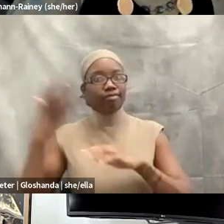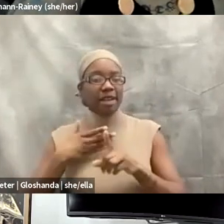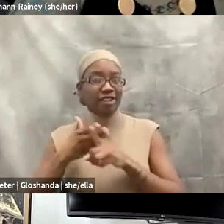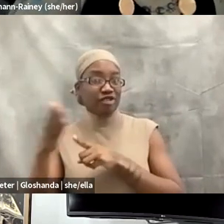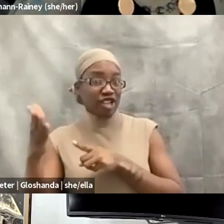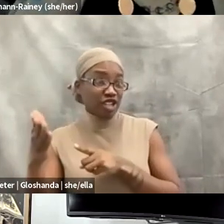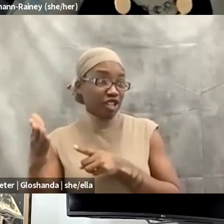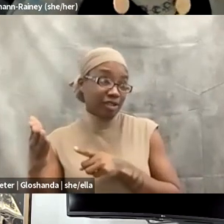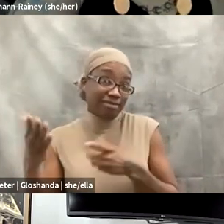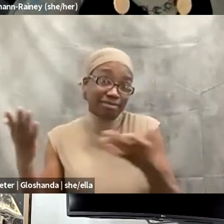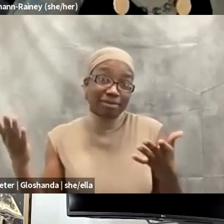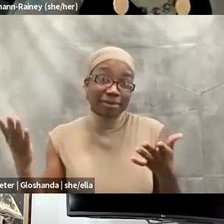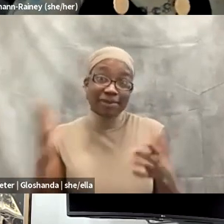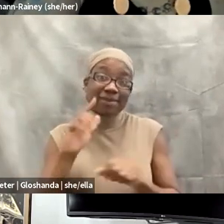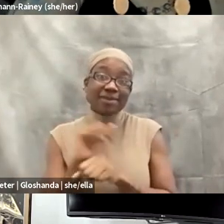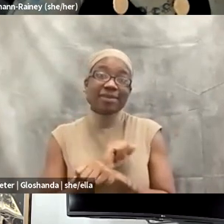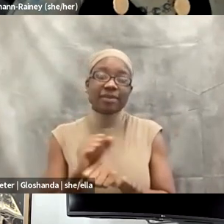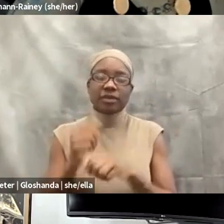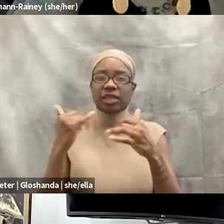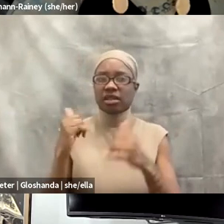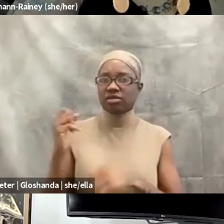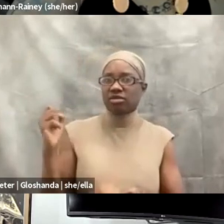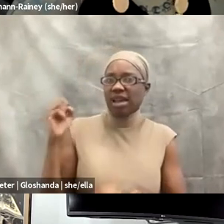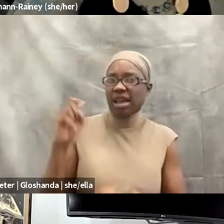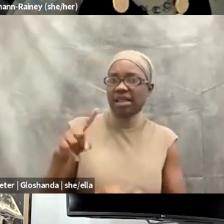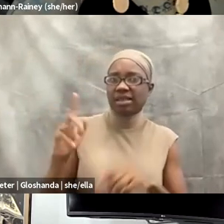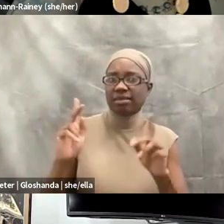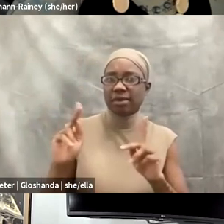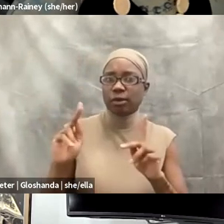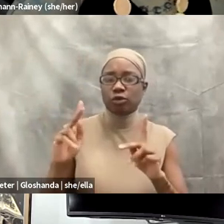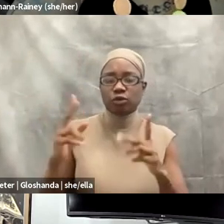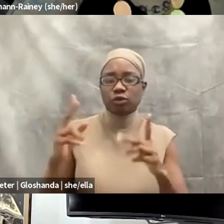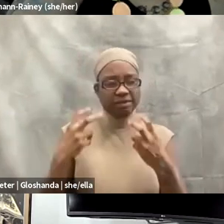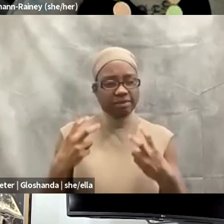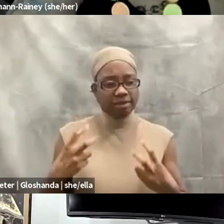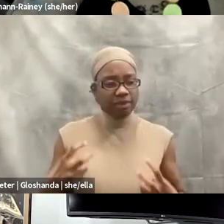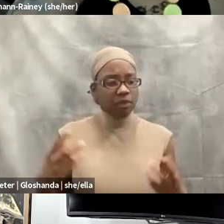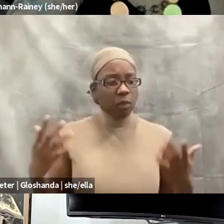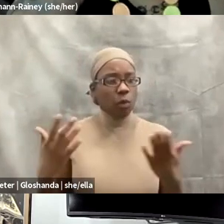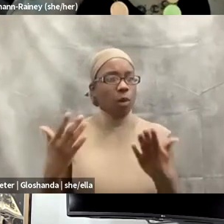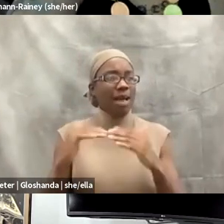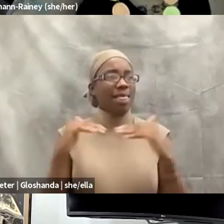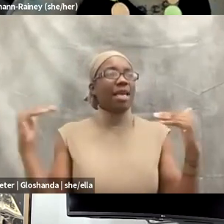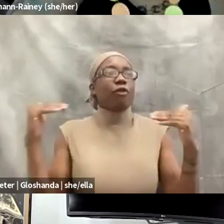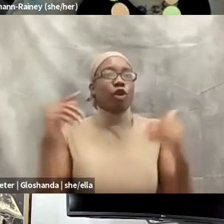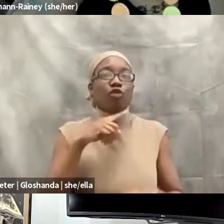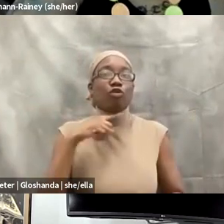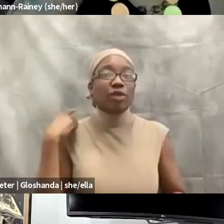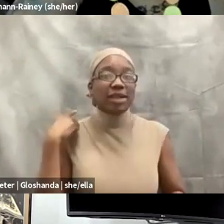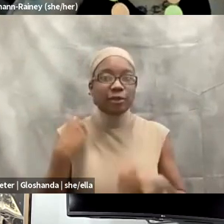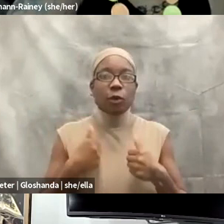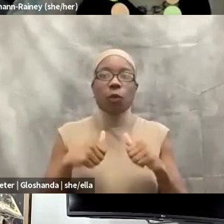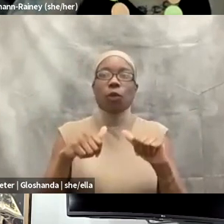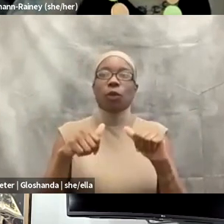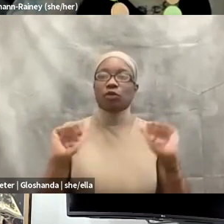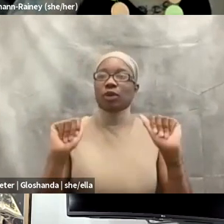to actually ask people to be in an assessment around what's the level of risk they're willing to take and to think about risk really broadly,